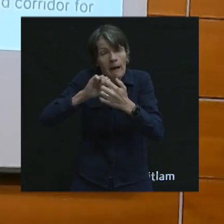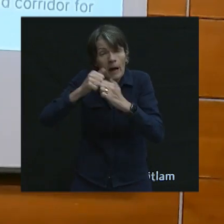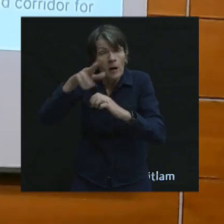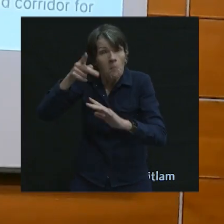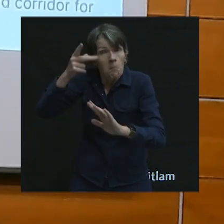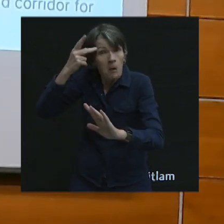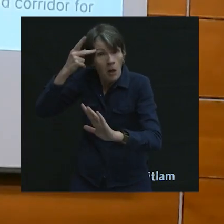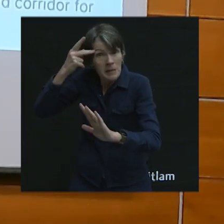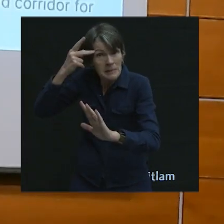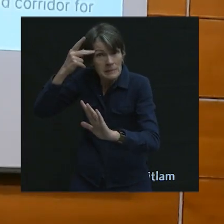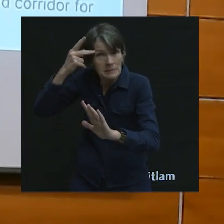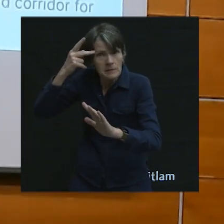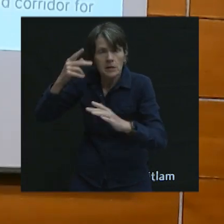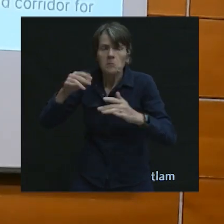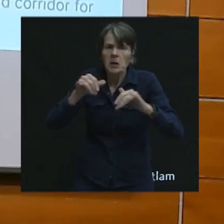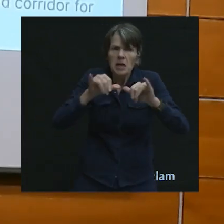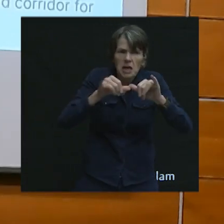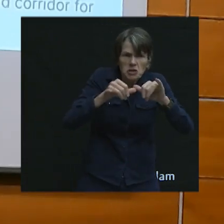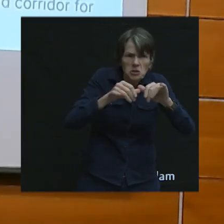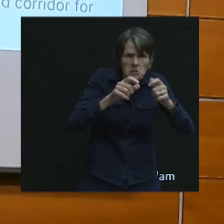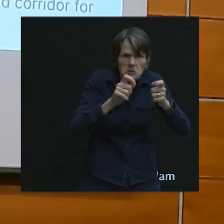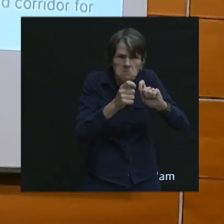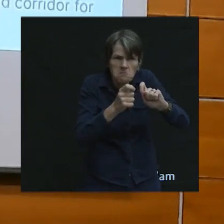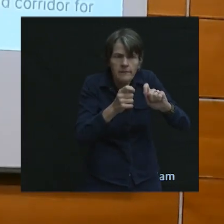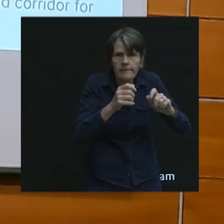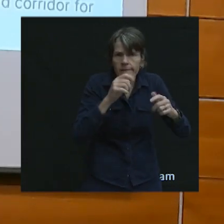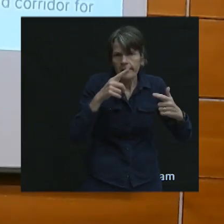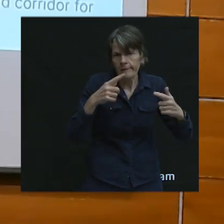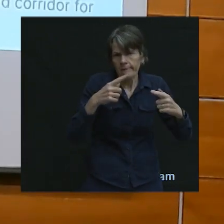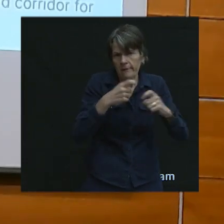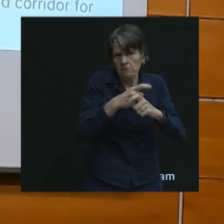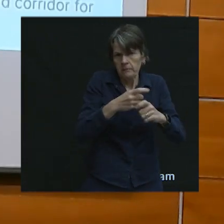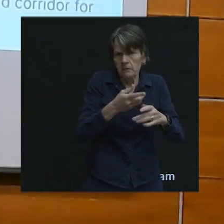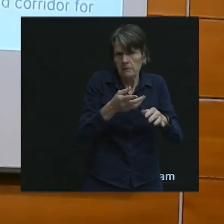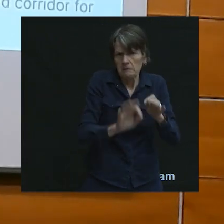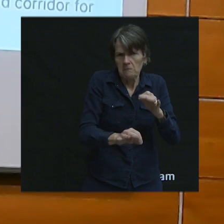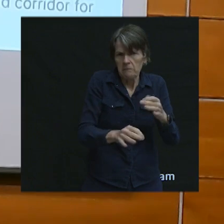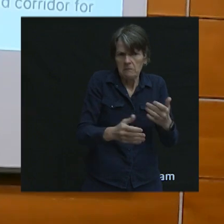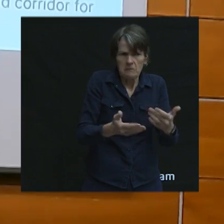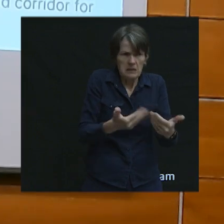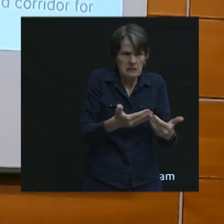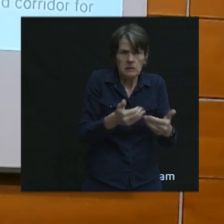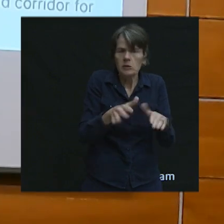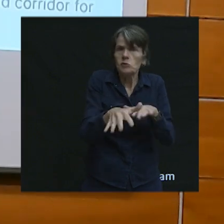from an engineering perspective, engineering enforcement, it's not complicated to slow down the cars.